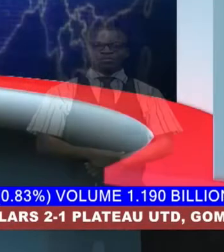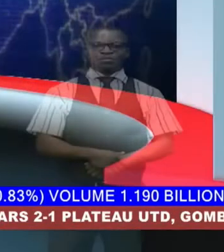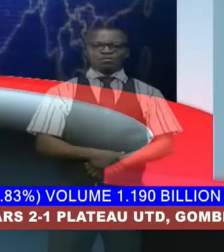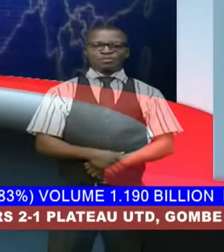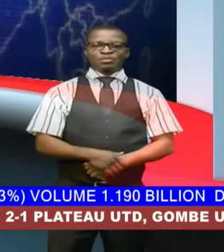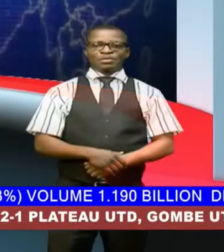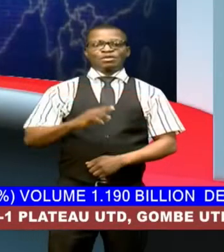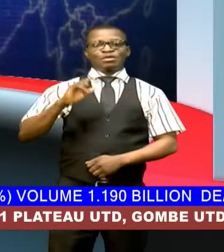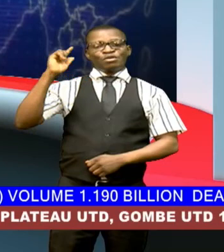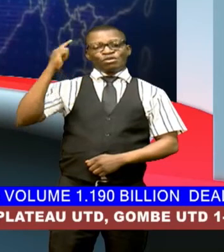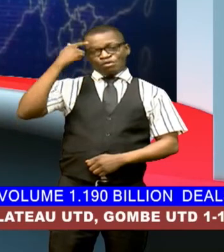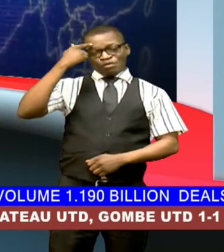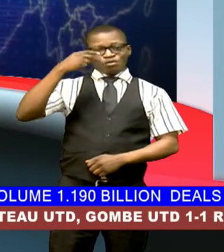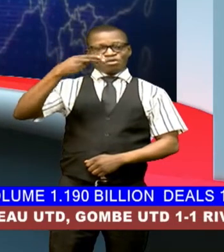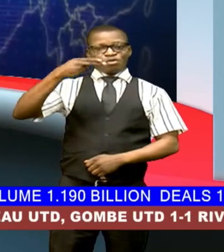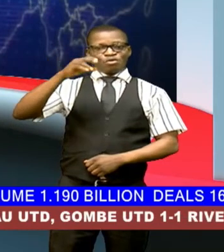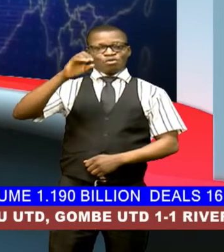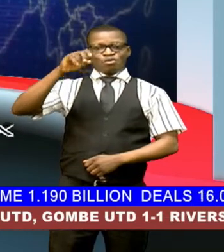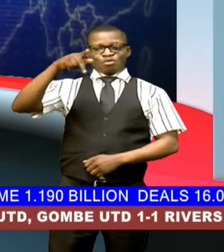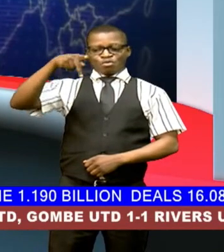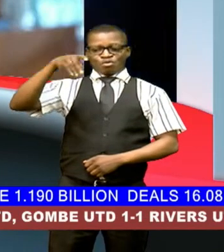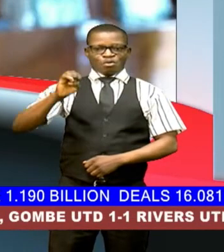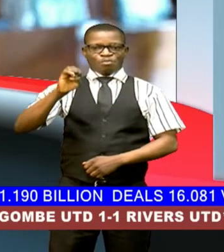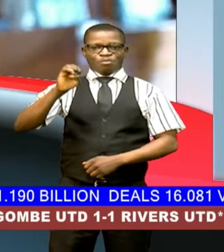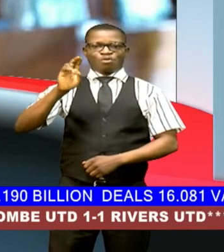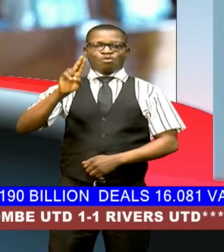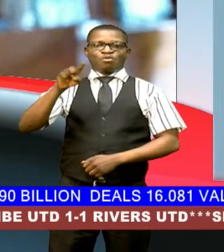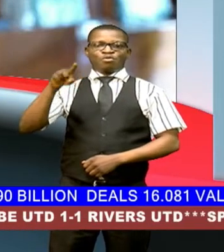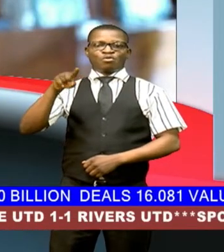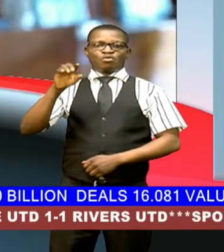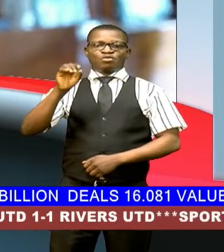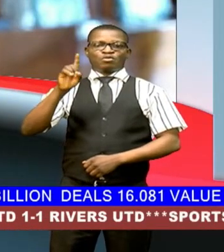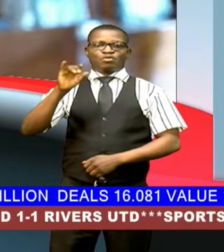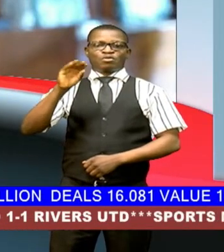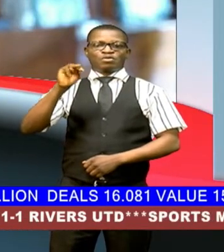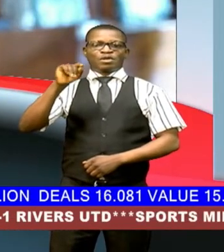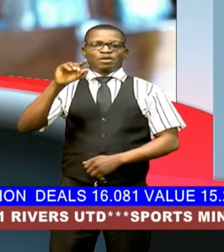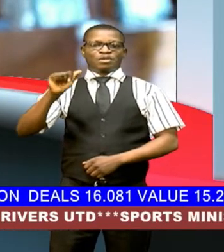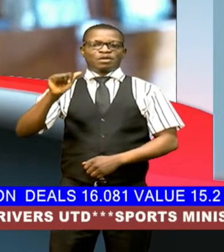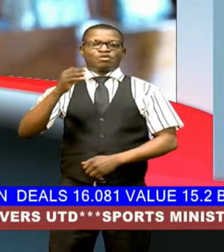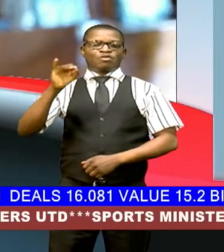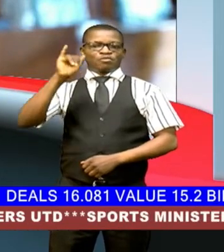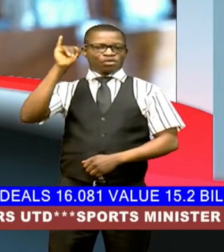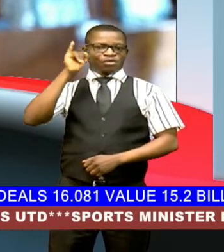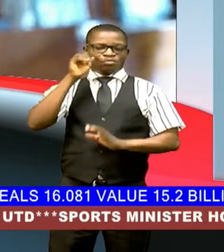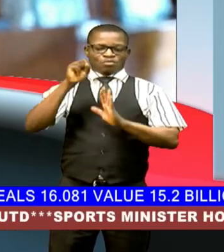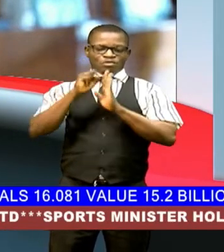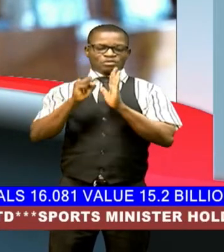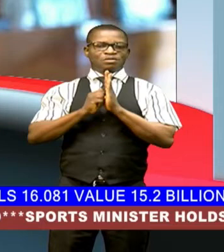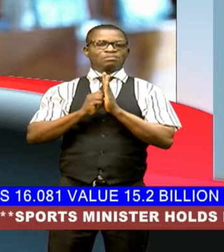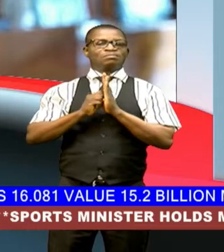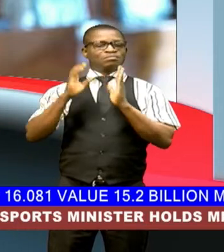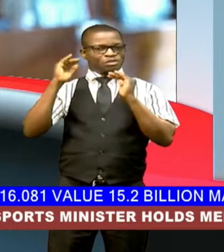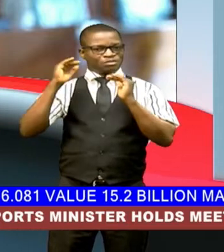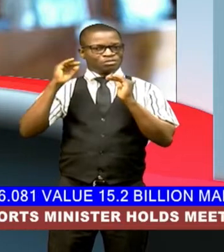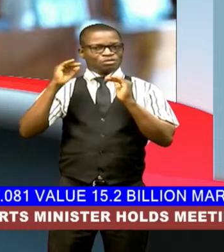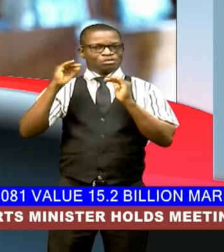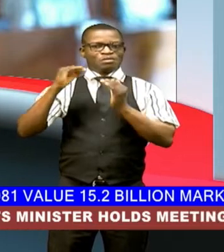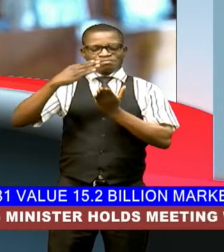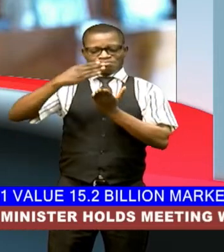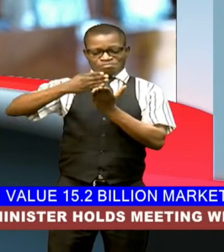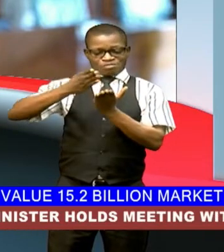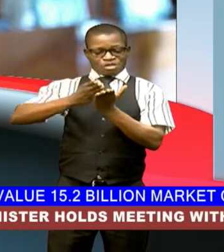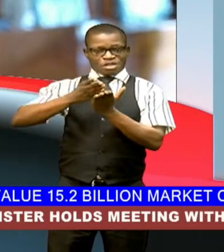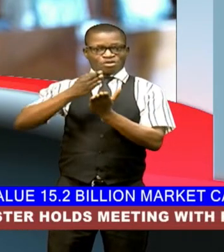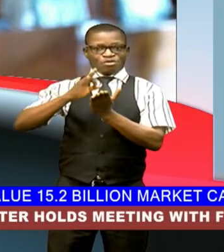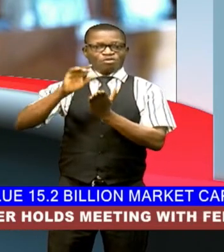governor hope is a dreamer of emo state has expressed belief that the 2024 appropriation act of the federal government will